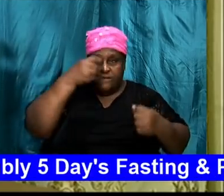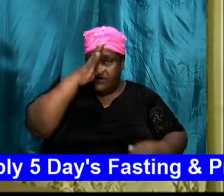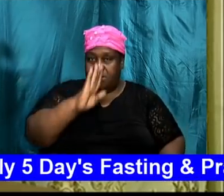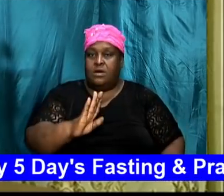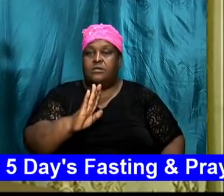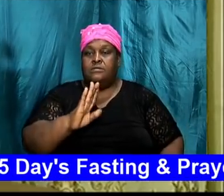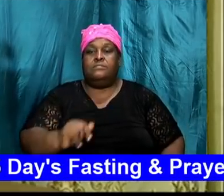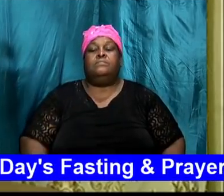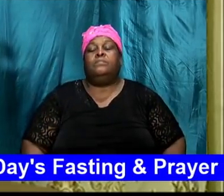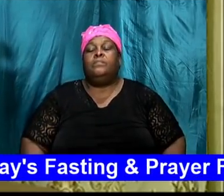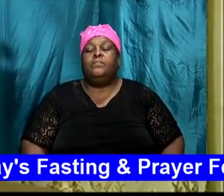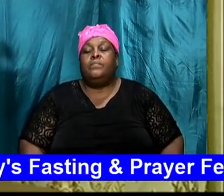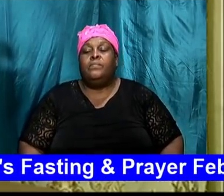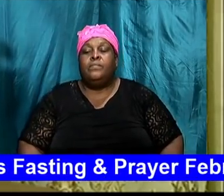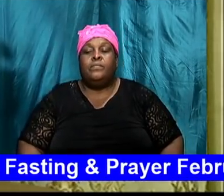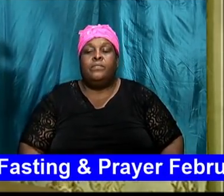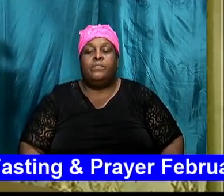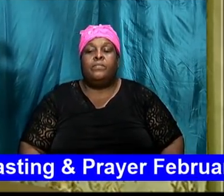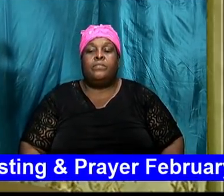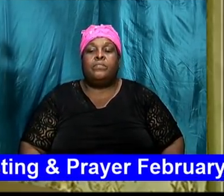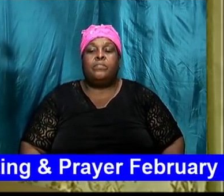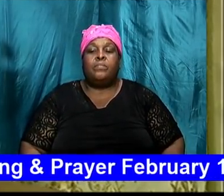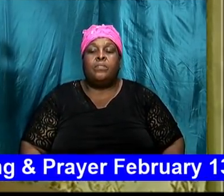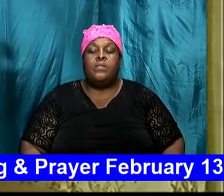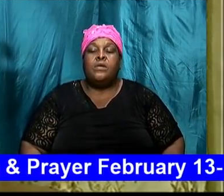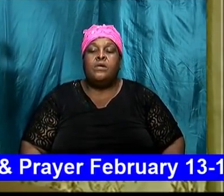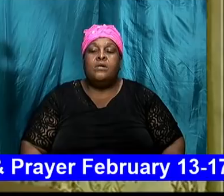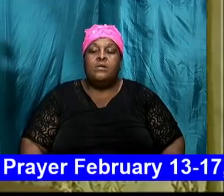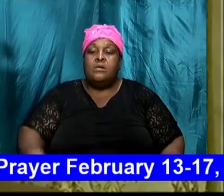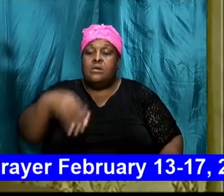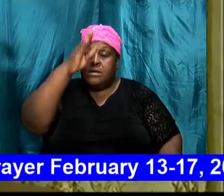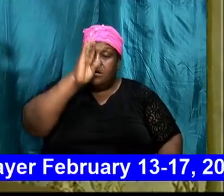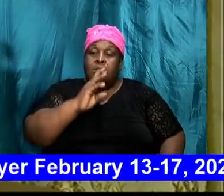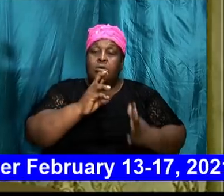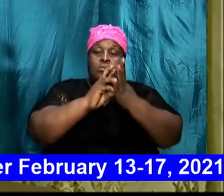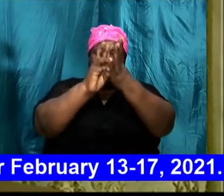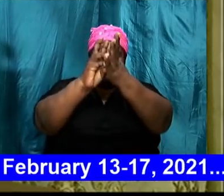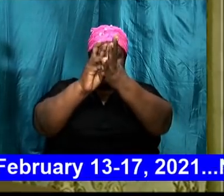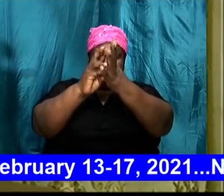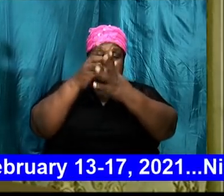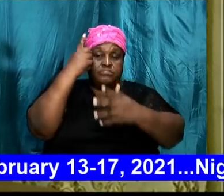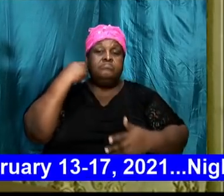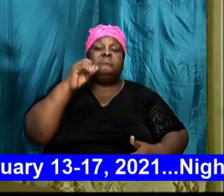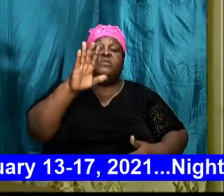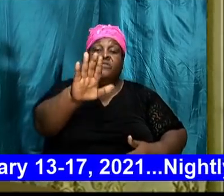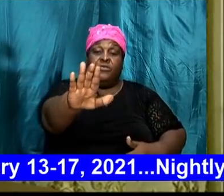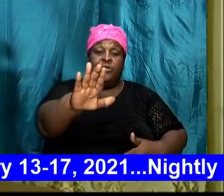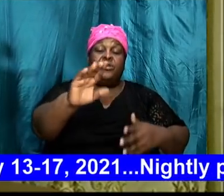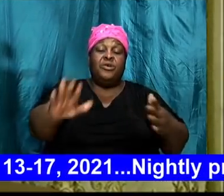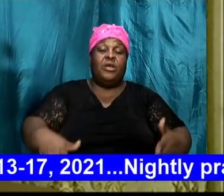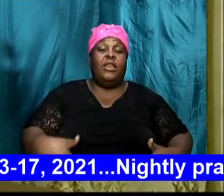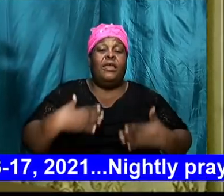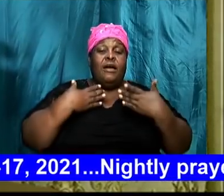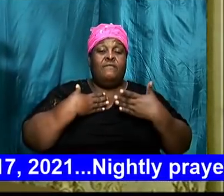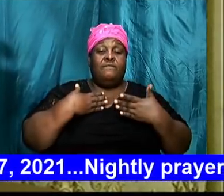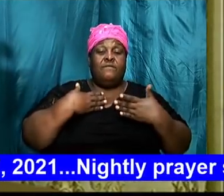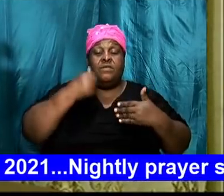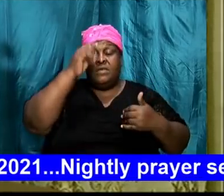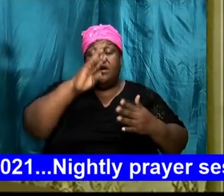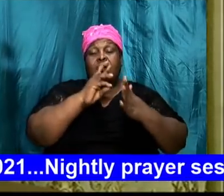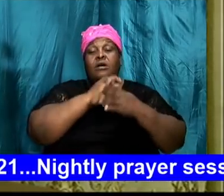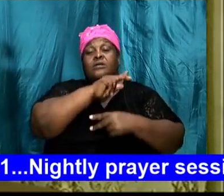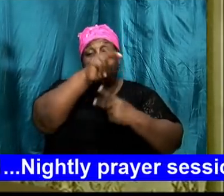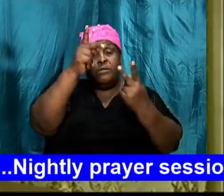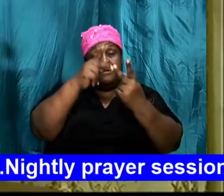saved. Then, there is what we call God's will for your life. God's perfect will for your life.